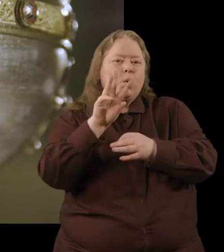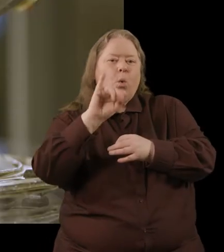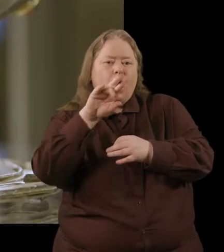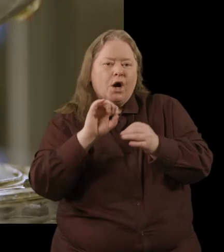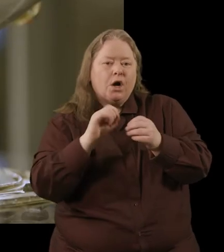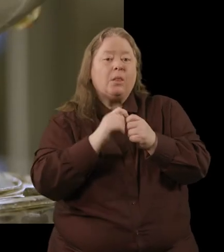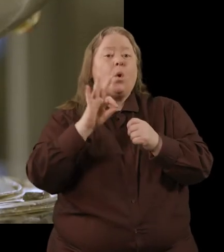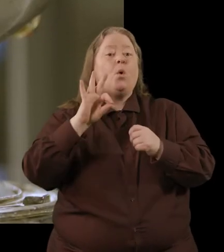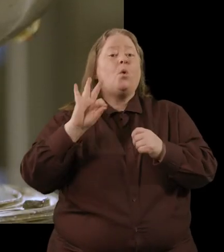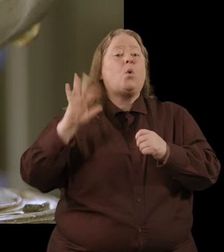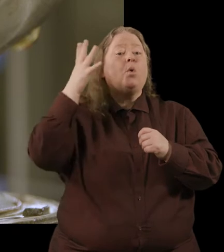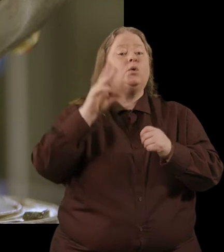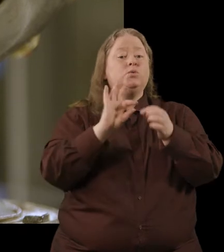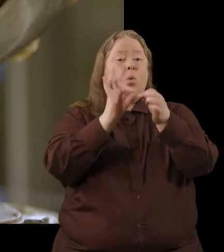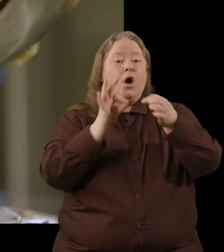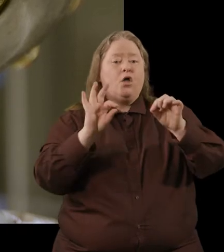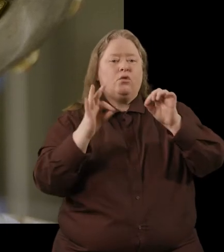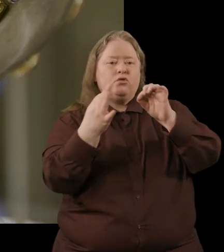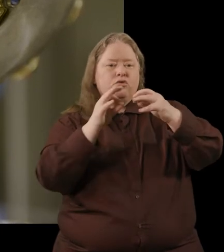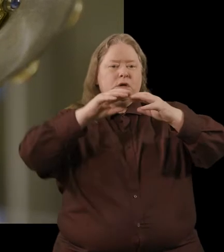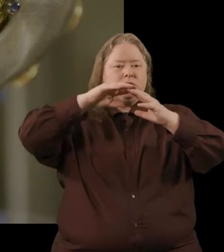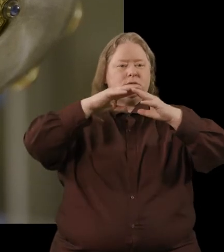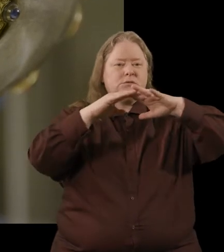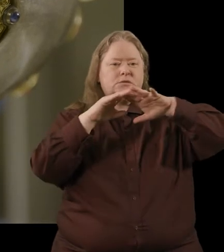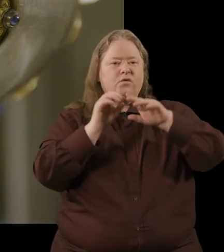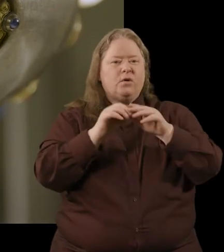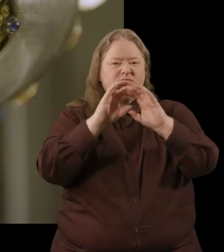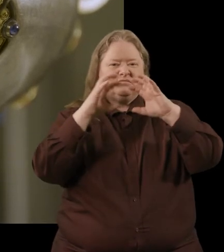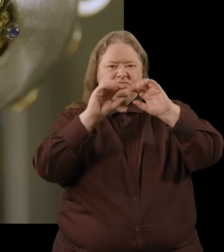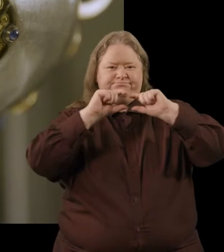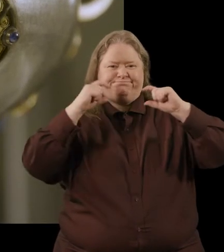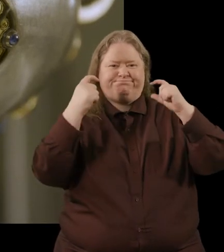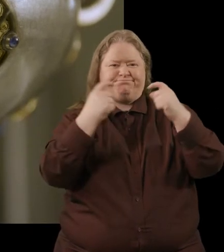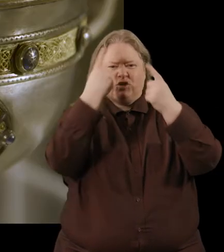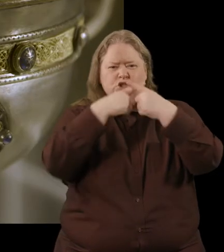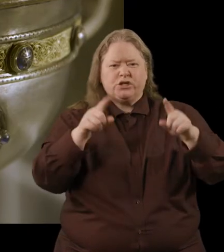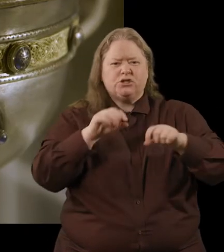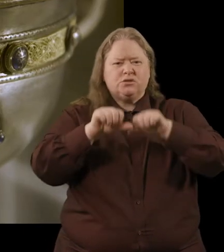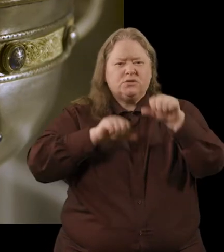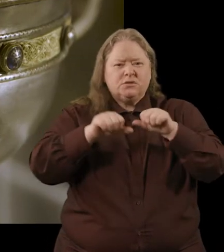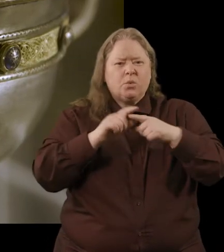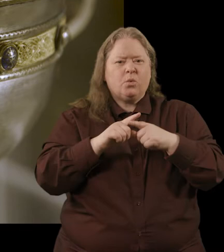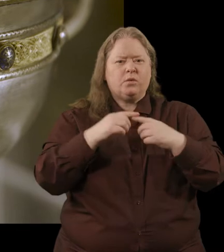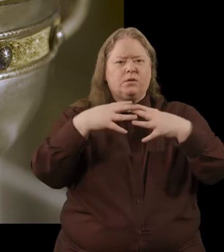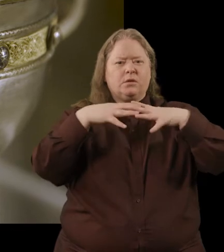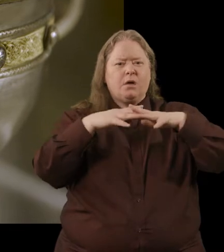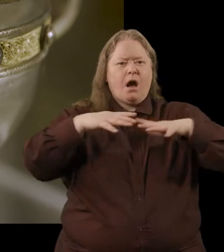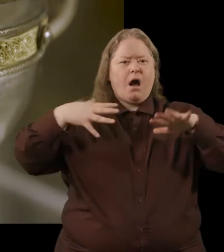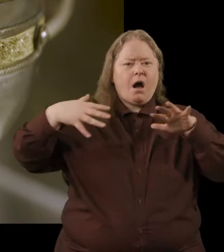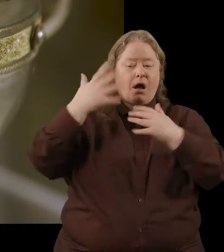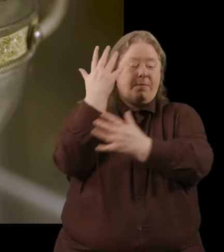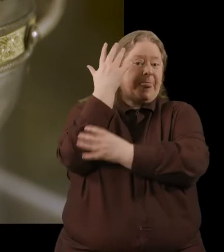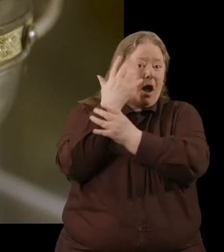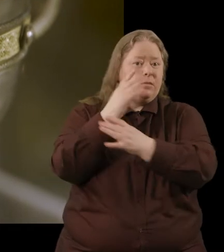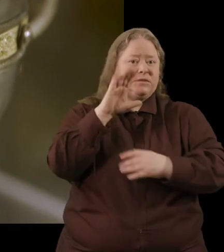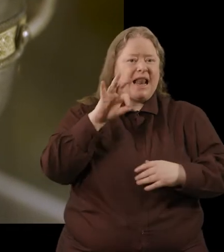And the gold wire is threaded for a band of strange creatures with interlocking arms and legs, which